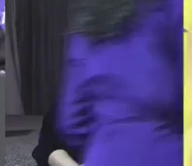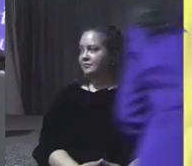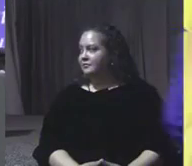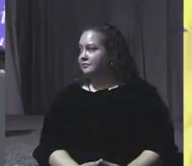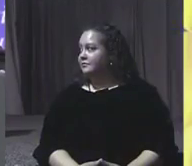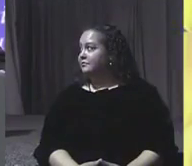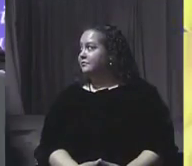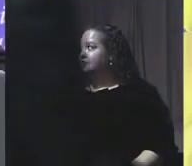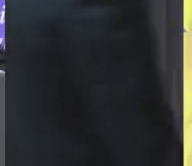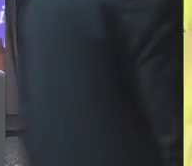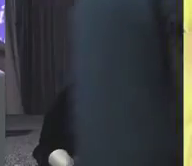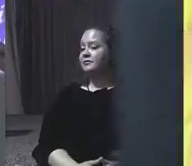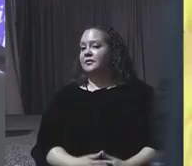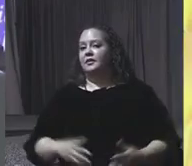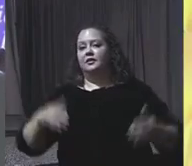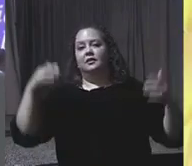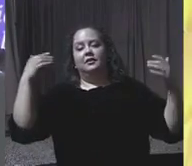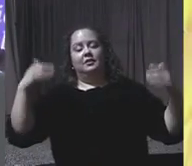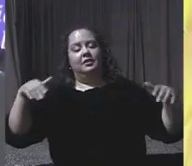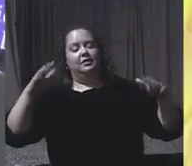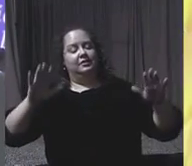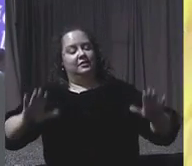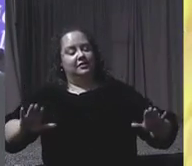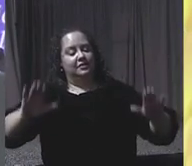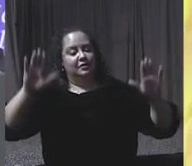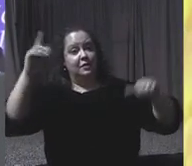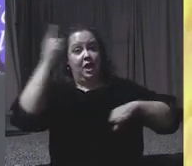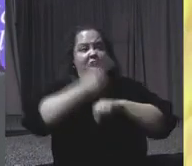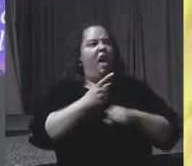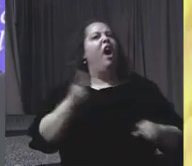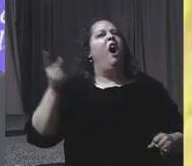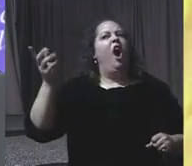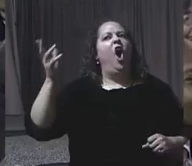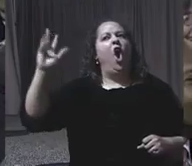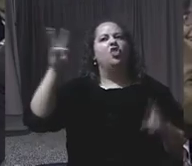What a grand and glorious day, and they said it was going to snow.